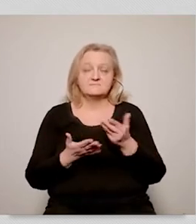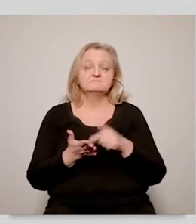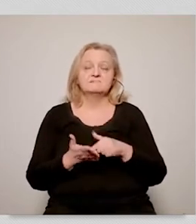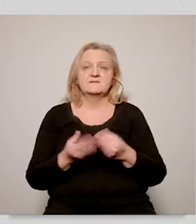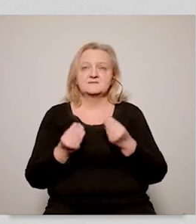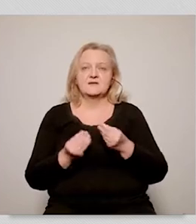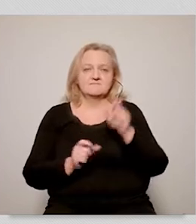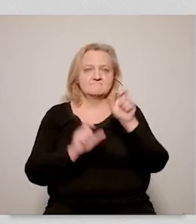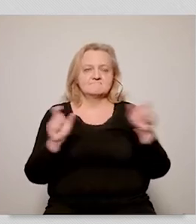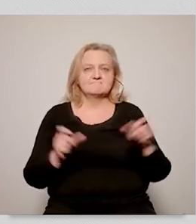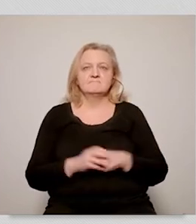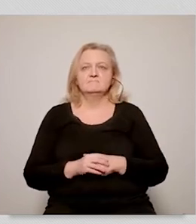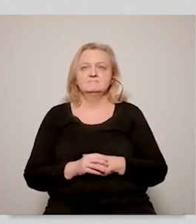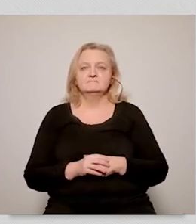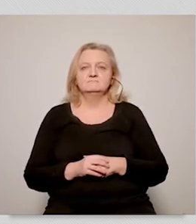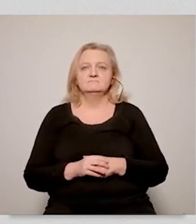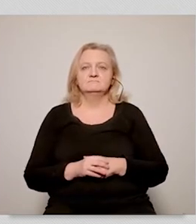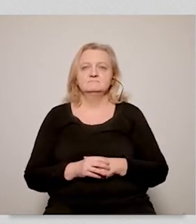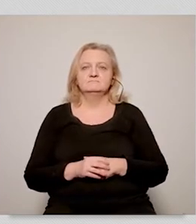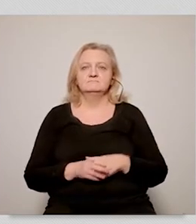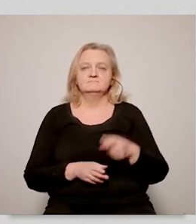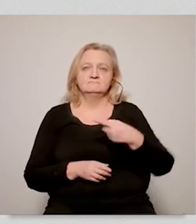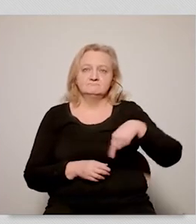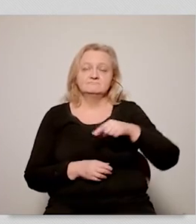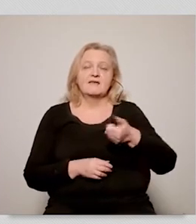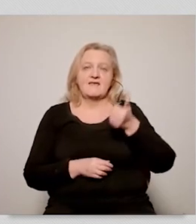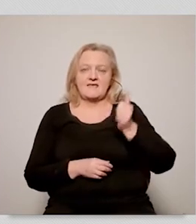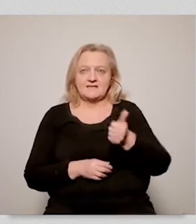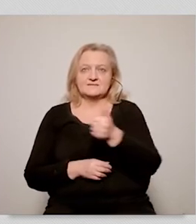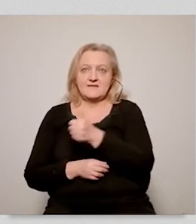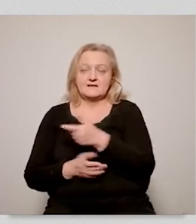today. We have extinguished guests.